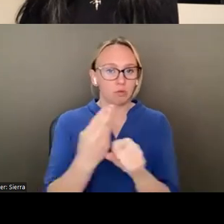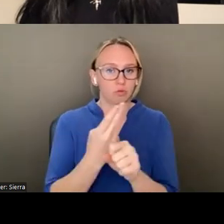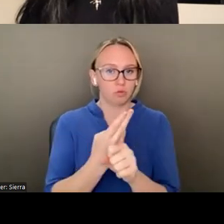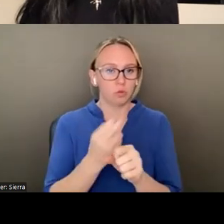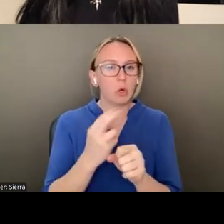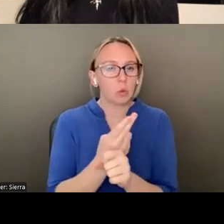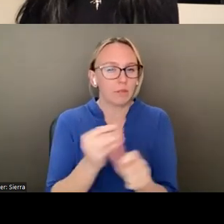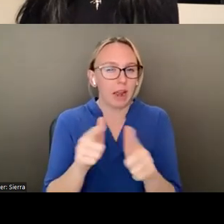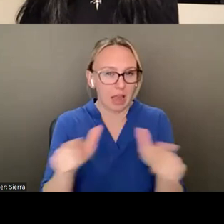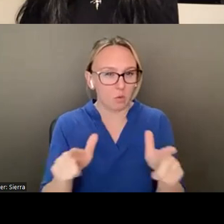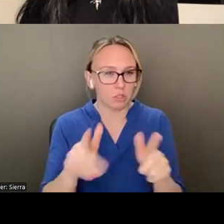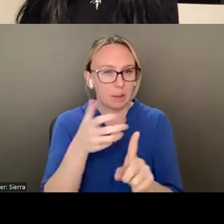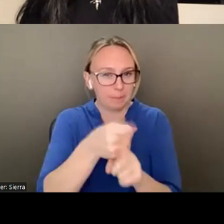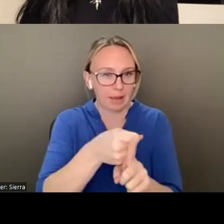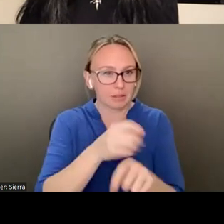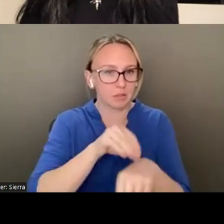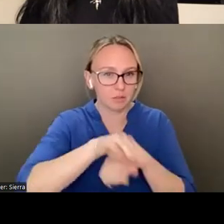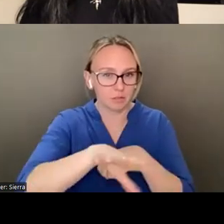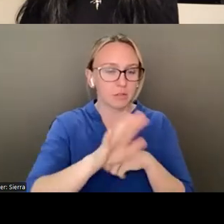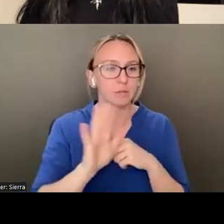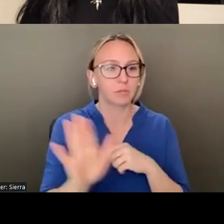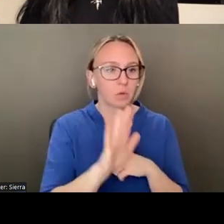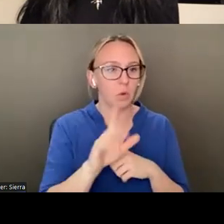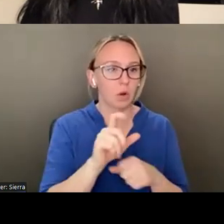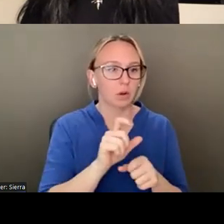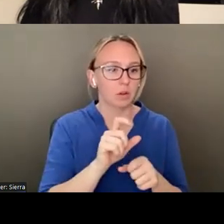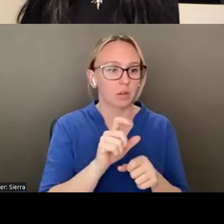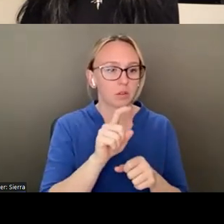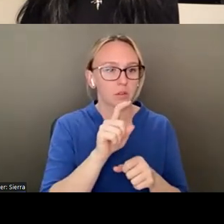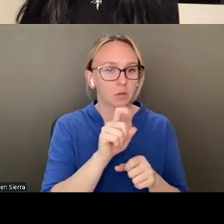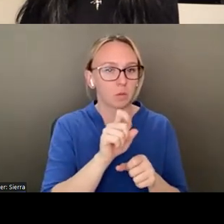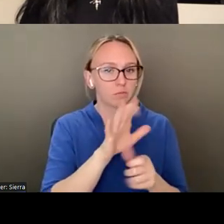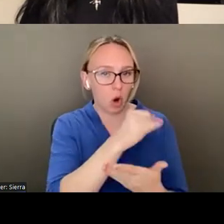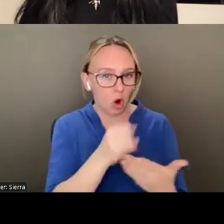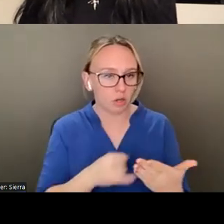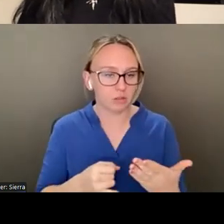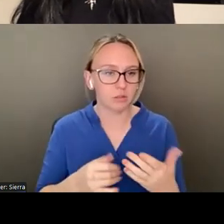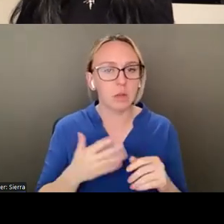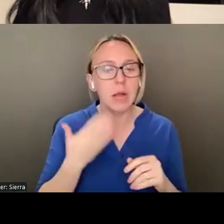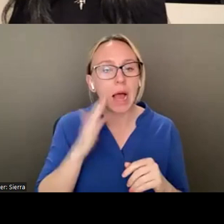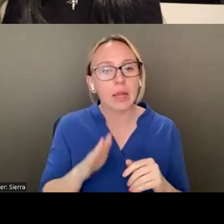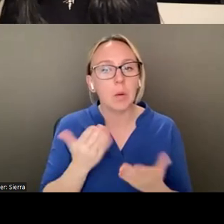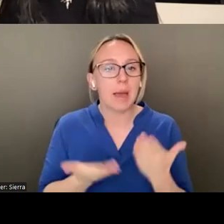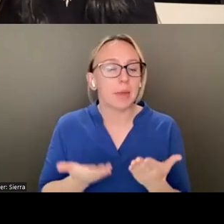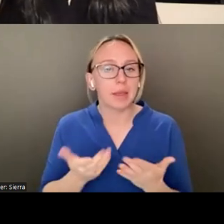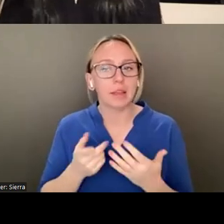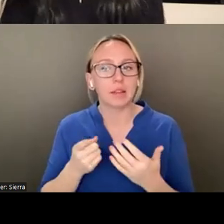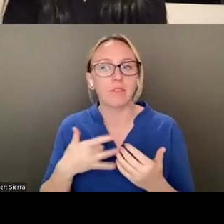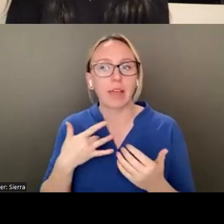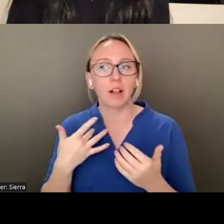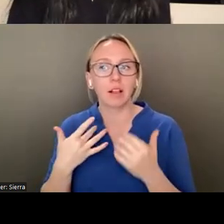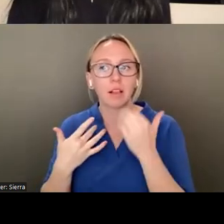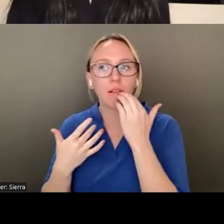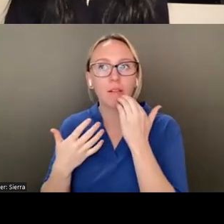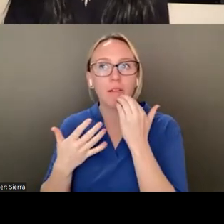And I wonder if this question comes from there's been occasionally some hesitancy in trying to explain or dive too deep or not